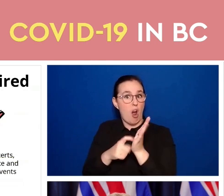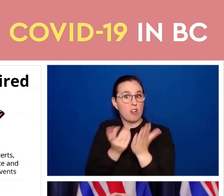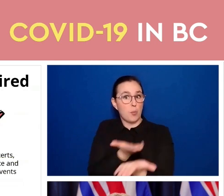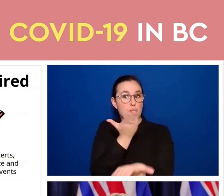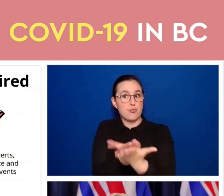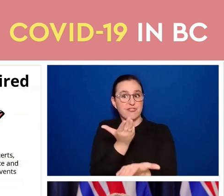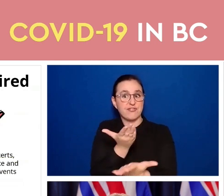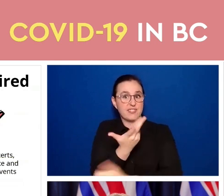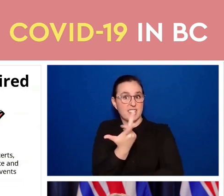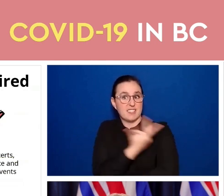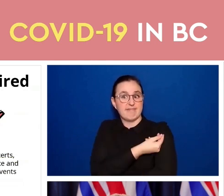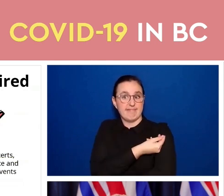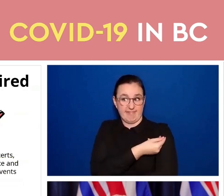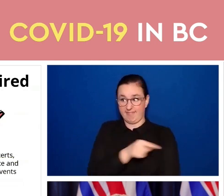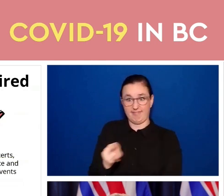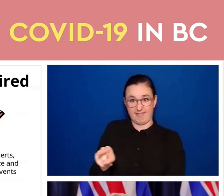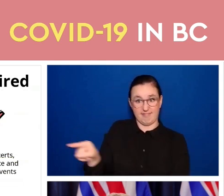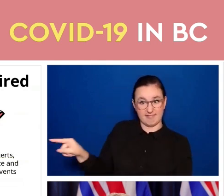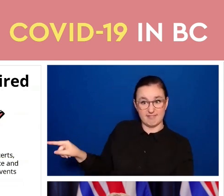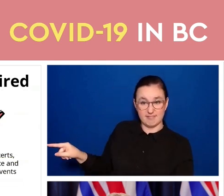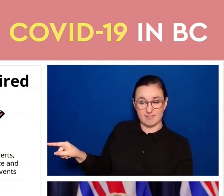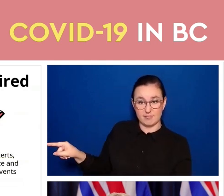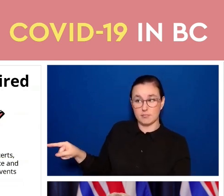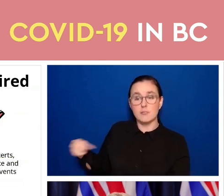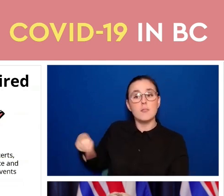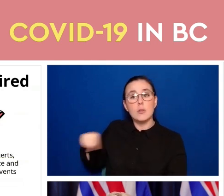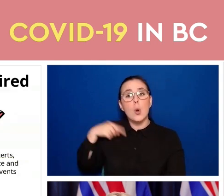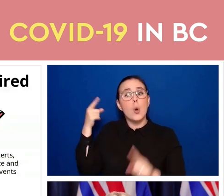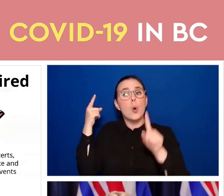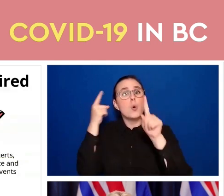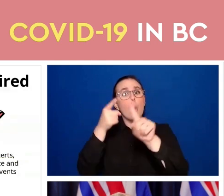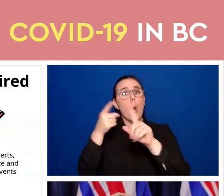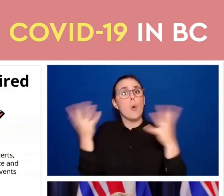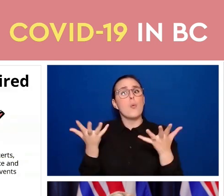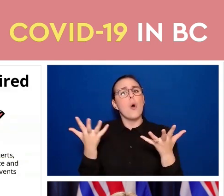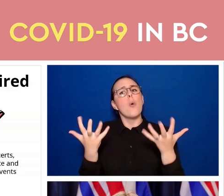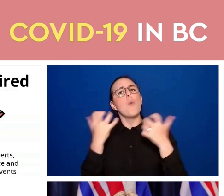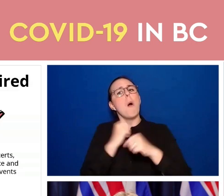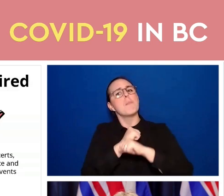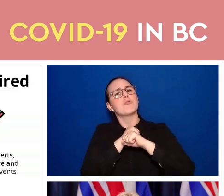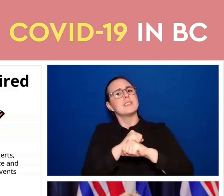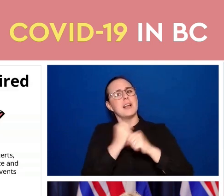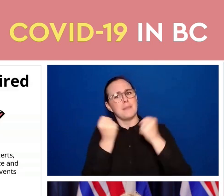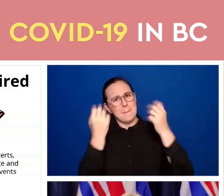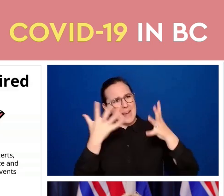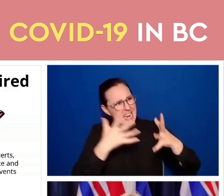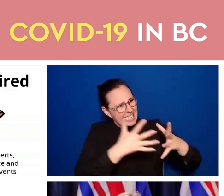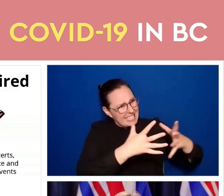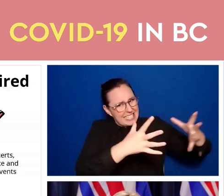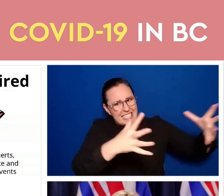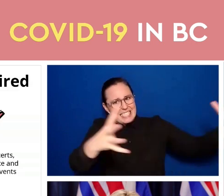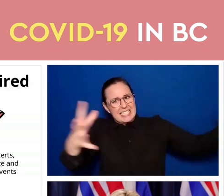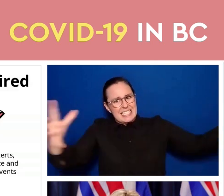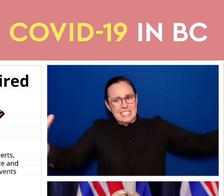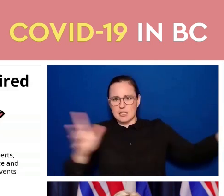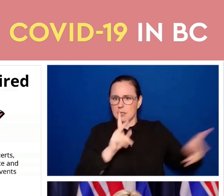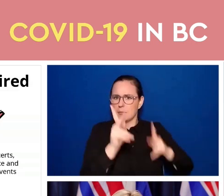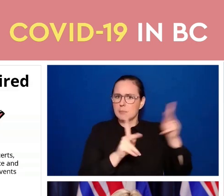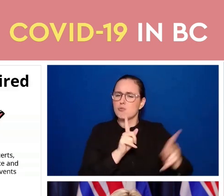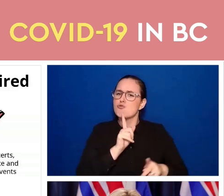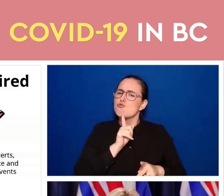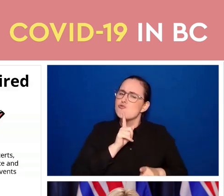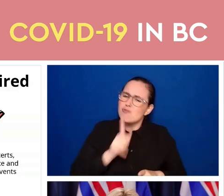for as many people as possible and make these discretionary events and activities as safe as possible, these are where proof of vaccine